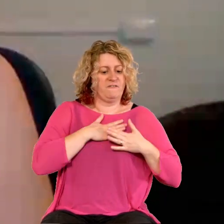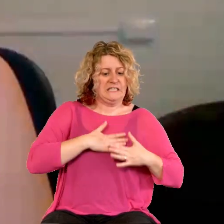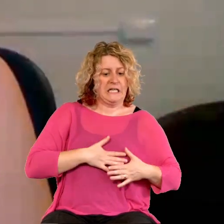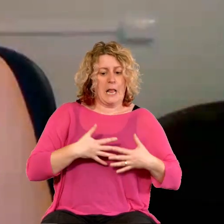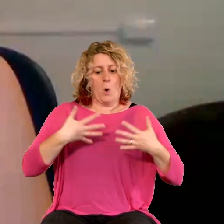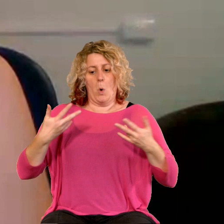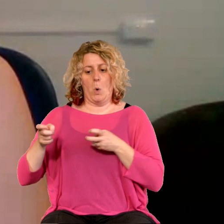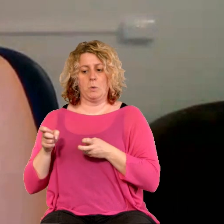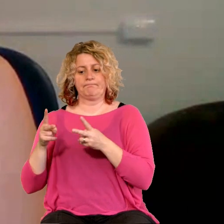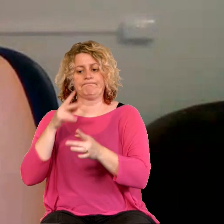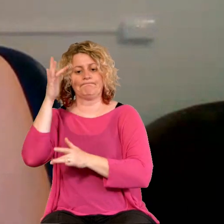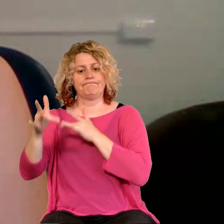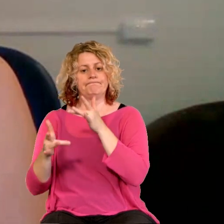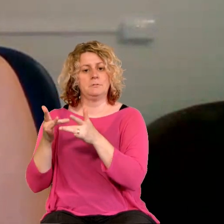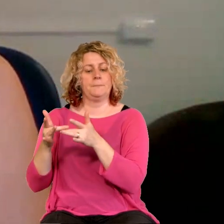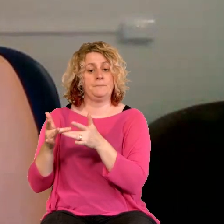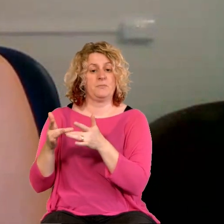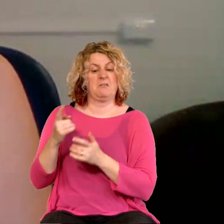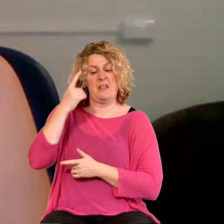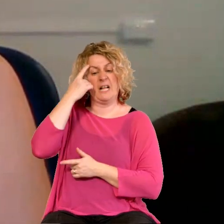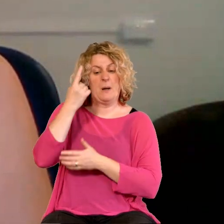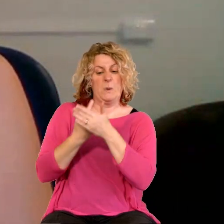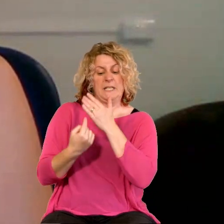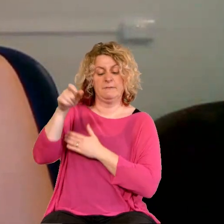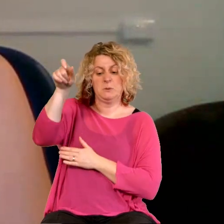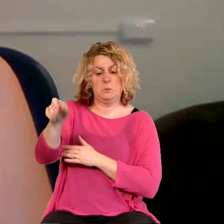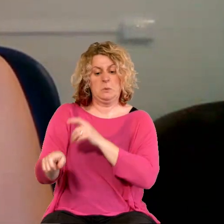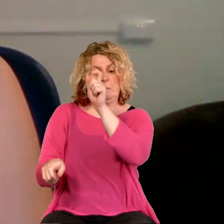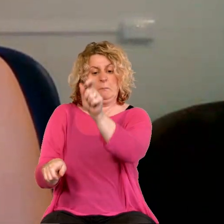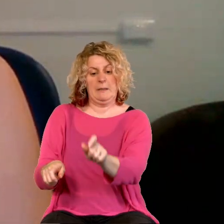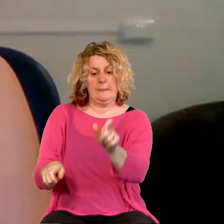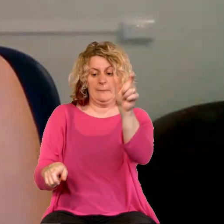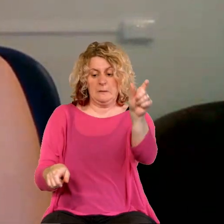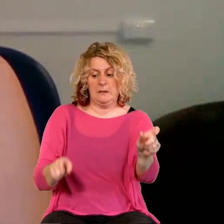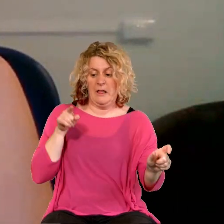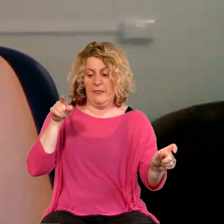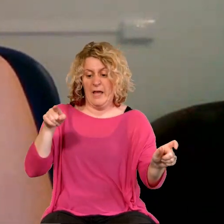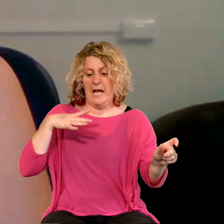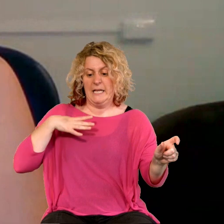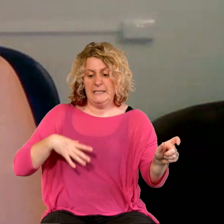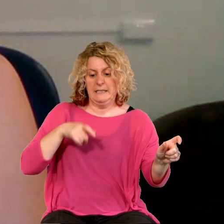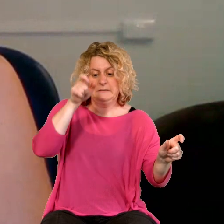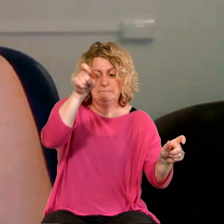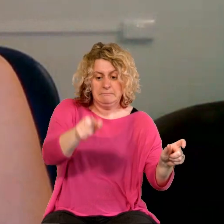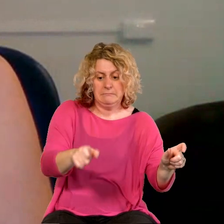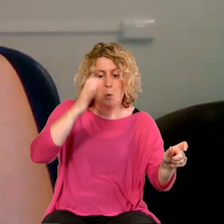-by-case approach, you know, who are the people who we're trying to meet with and what are their particular concerns and worries.